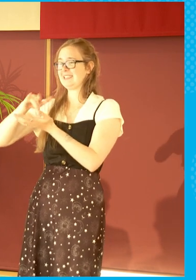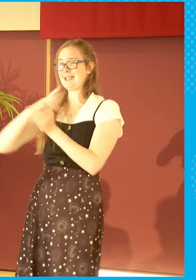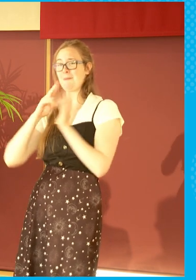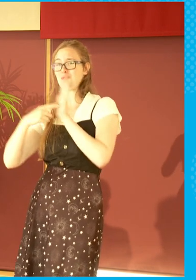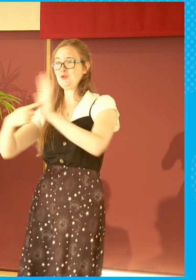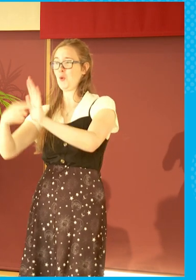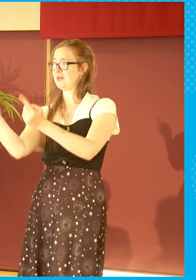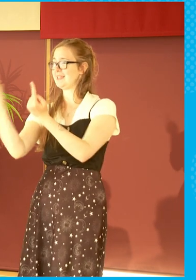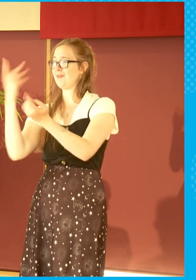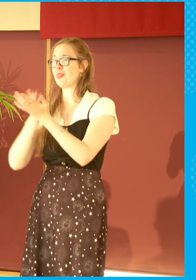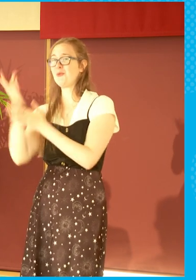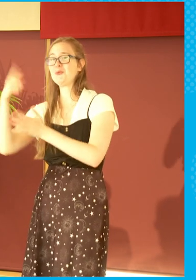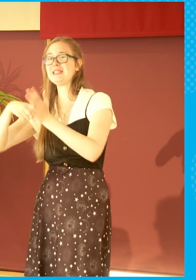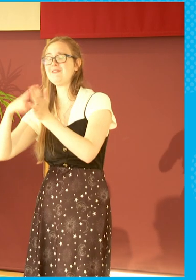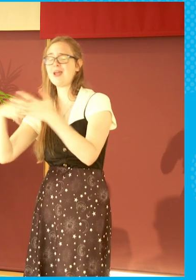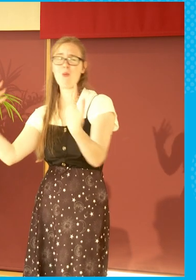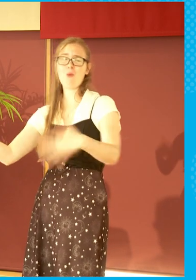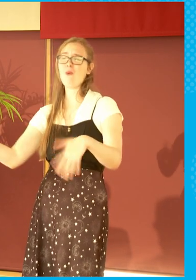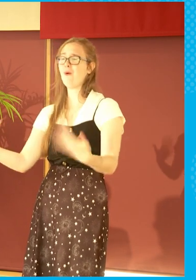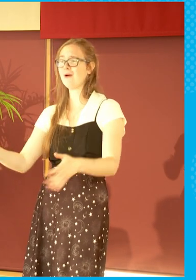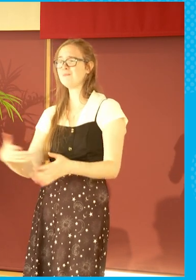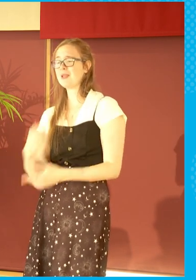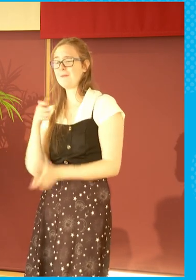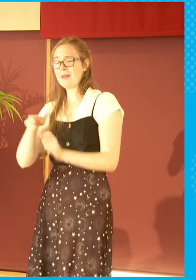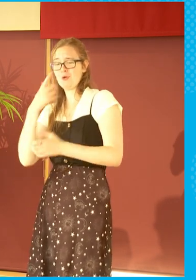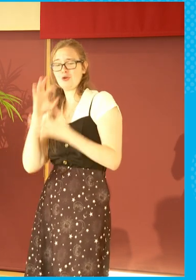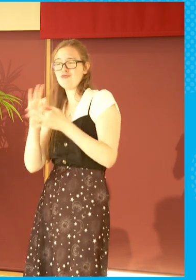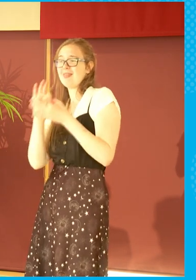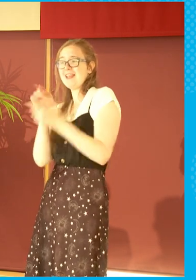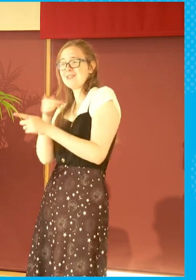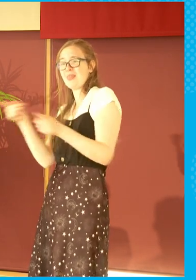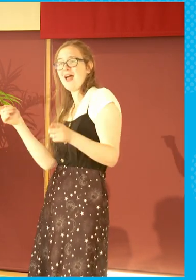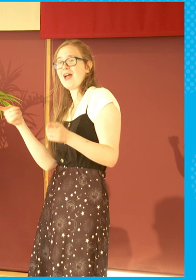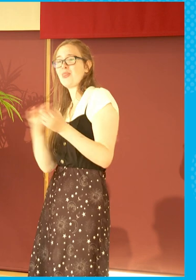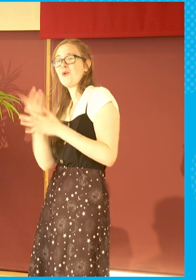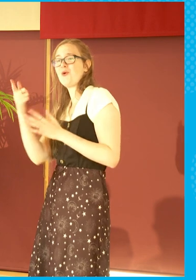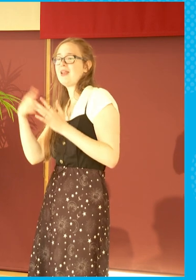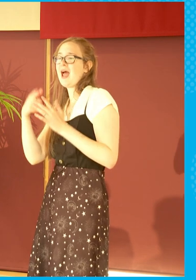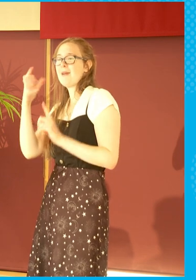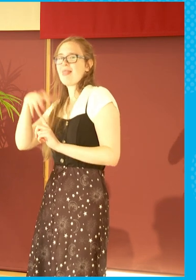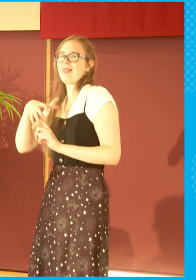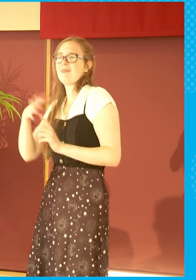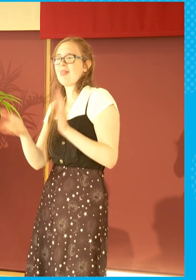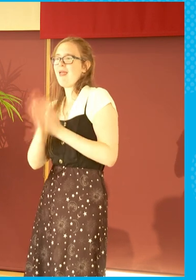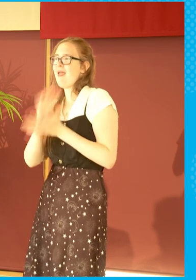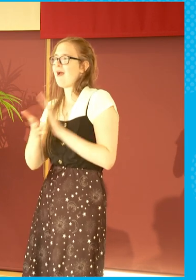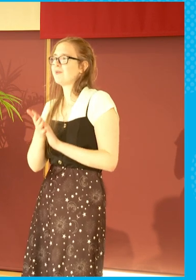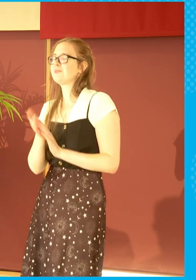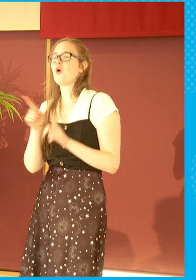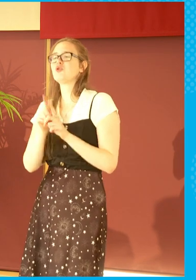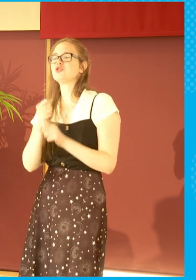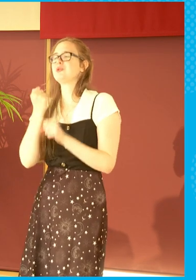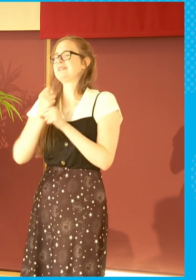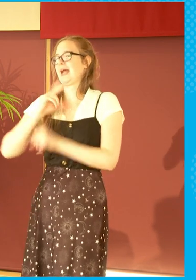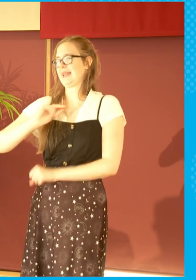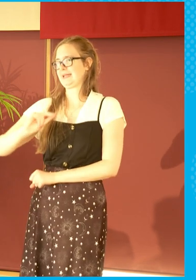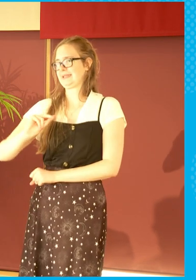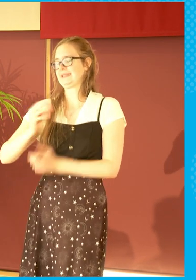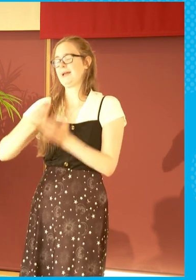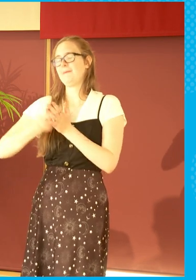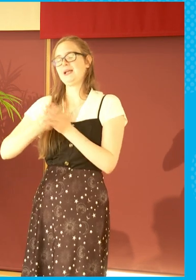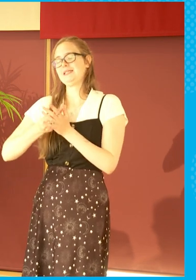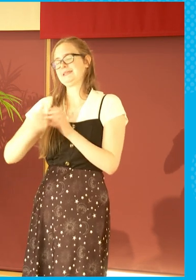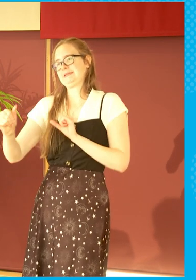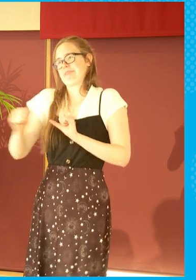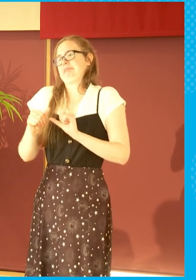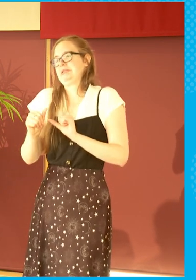itself on TV screens all around the United Kingdom, on iPlayer and beyond. And then in Gaelic, obviously money is really, really tight, but